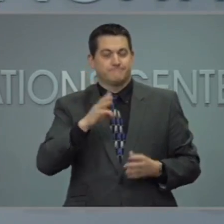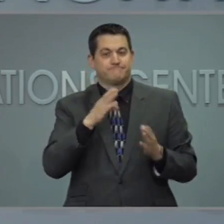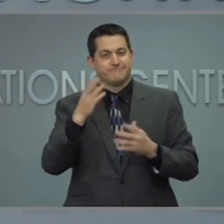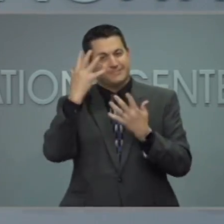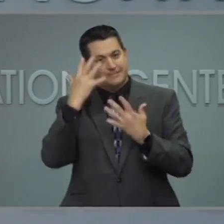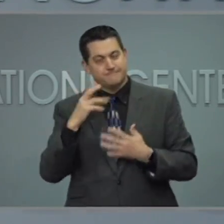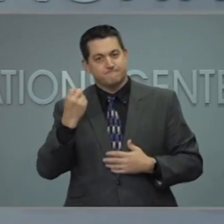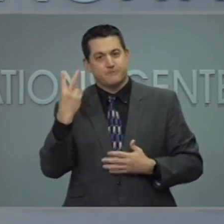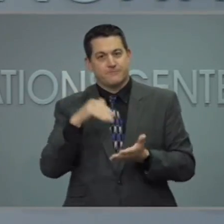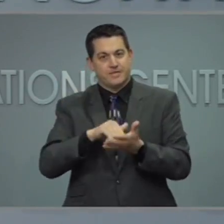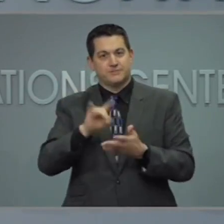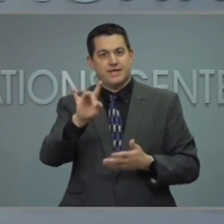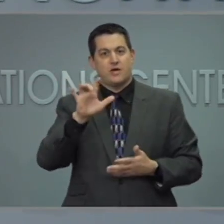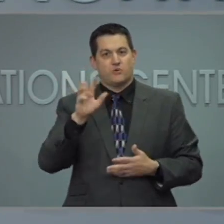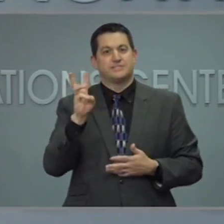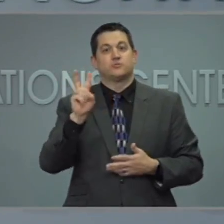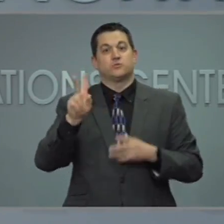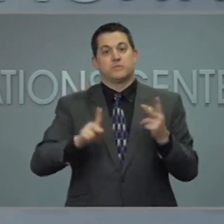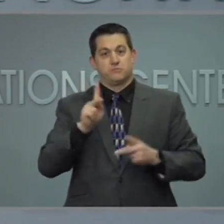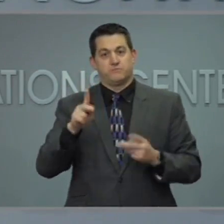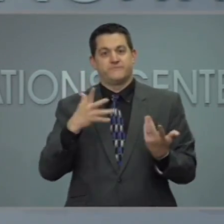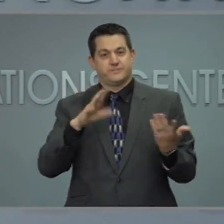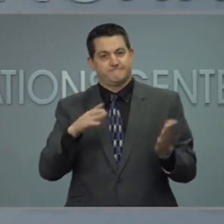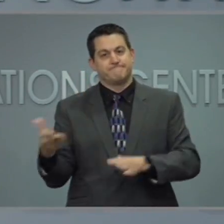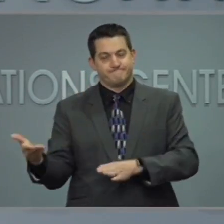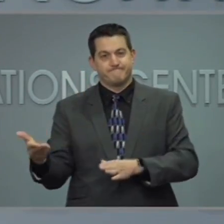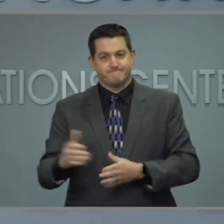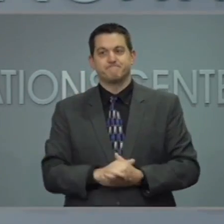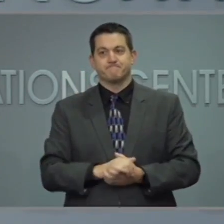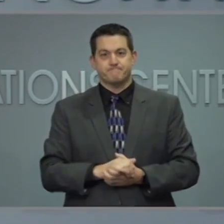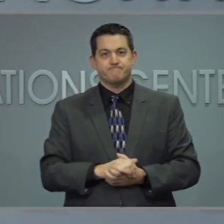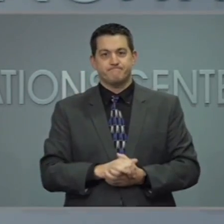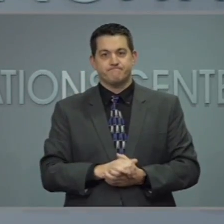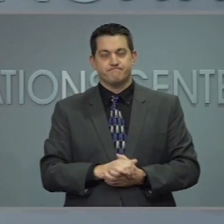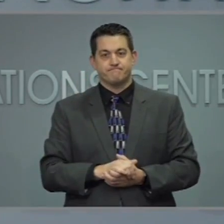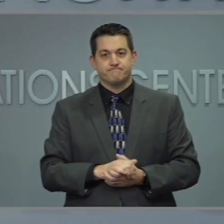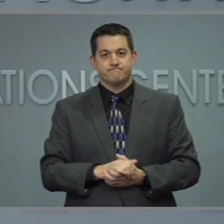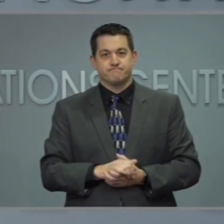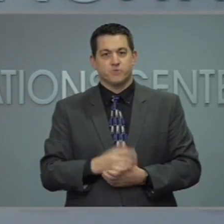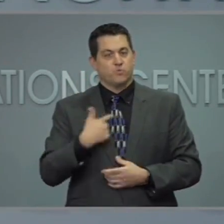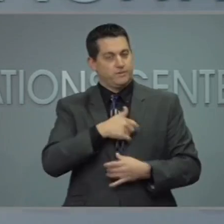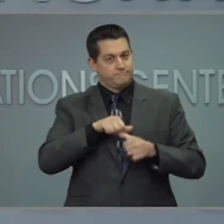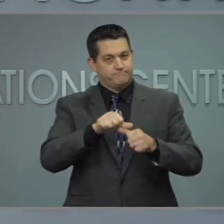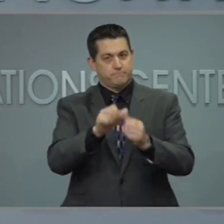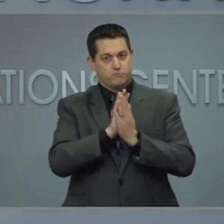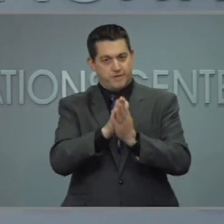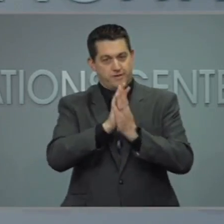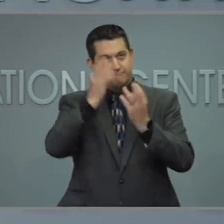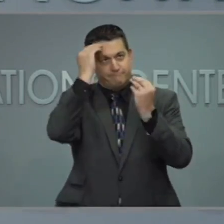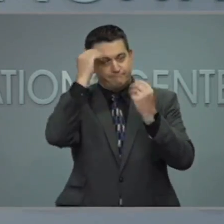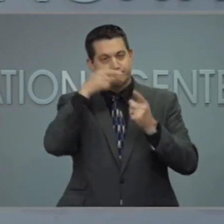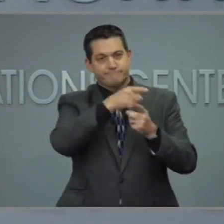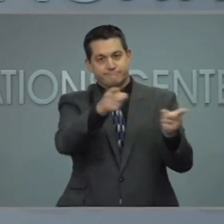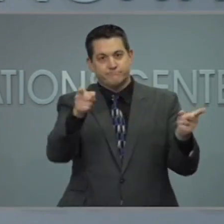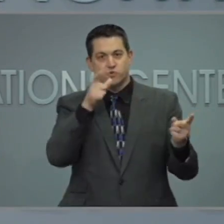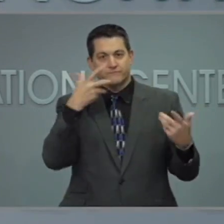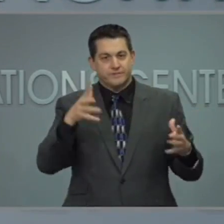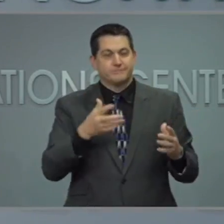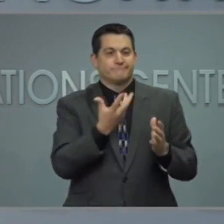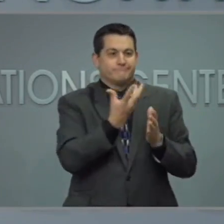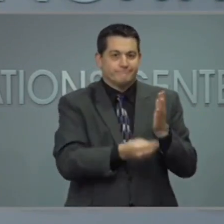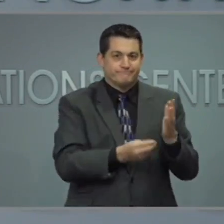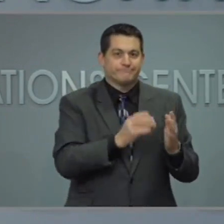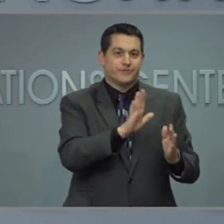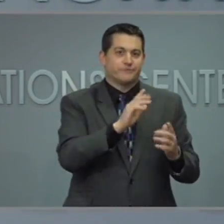,862 people who have died. Our prayers continually are with those who've lost loved